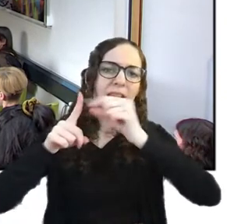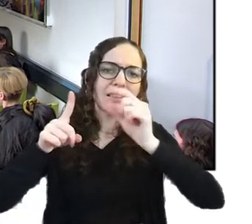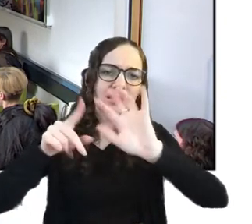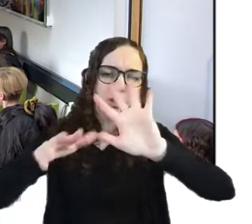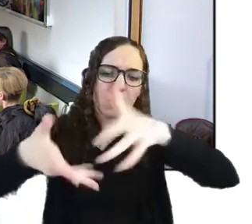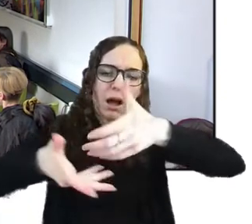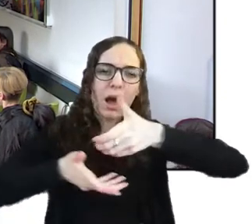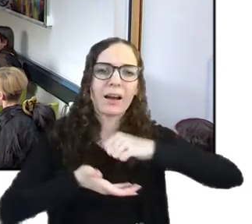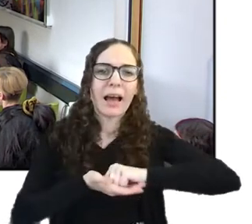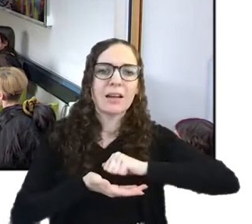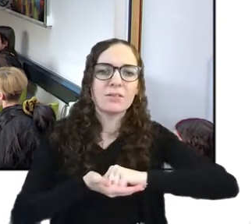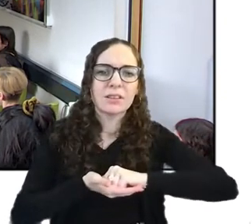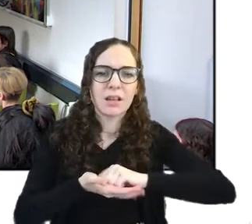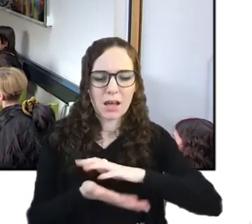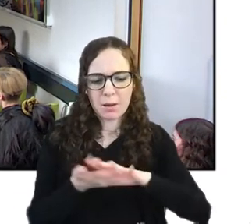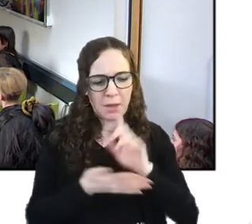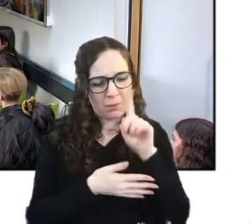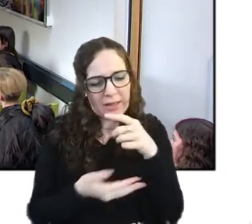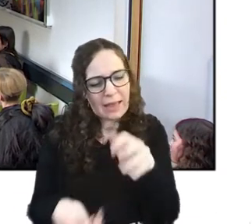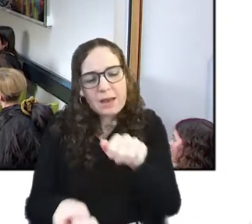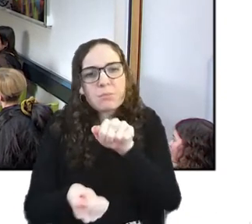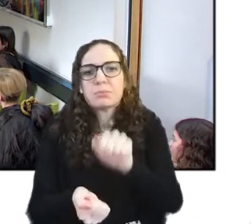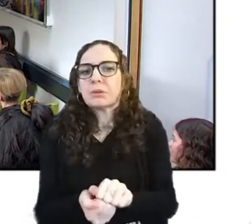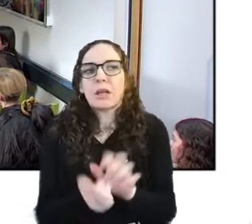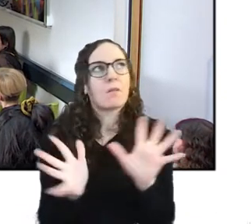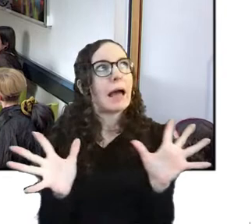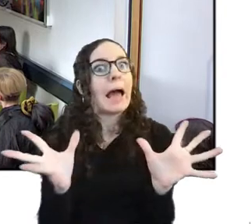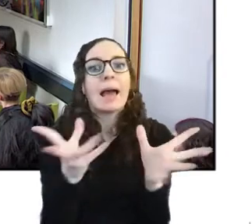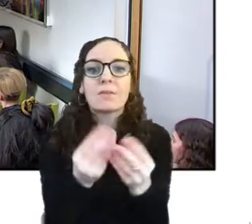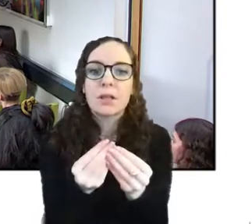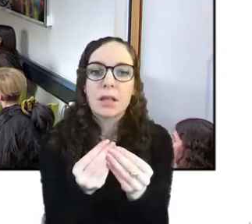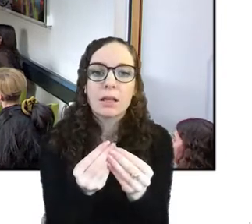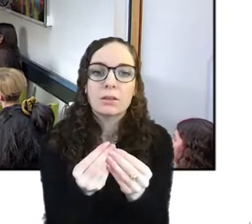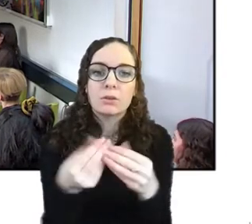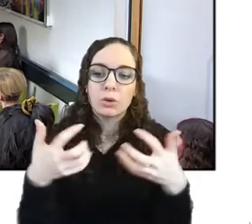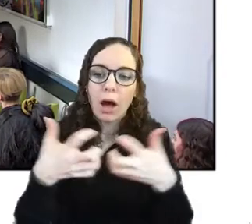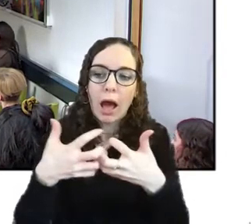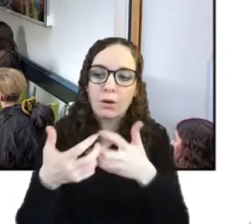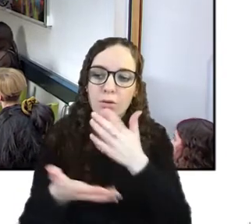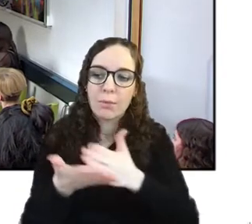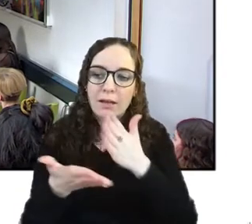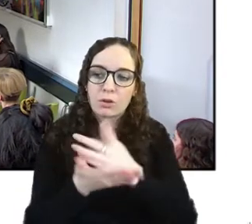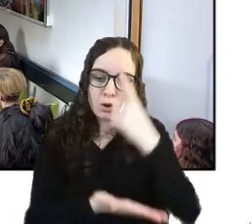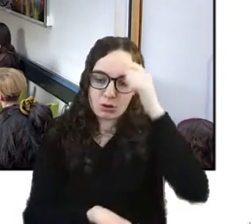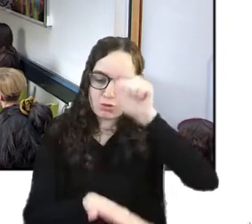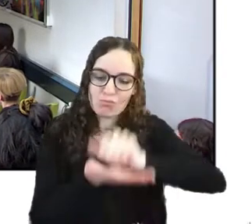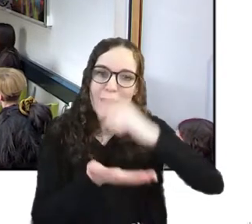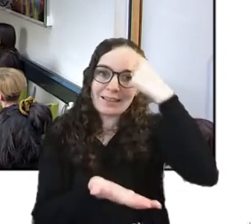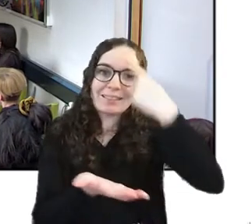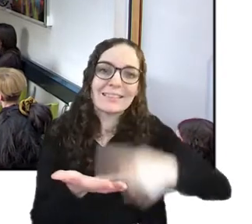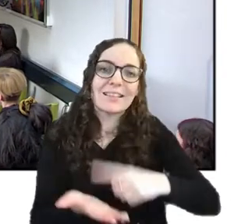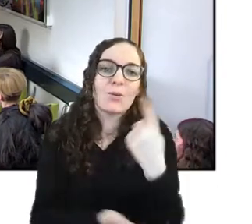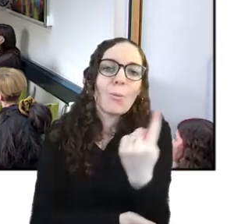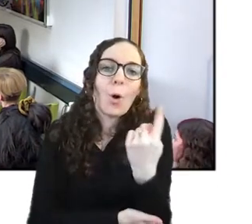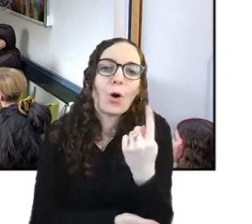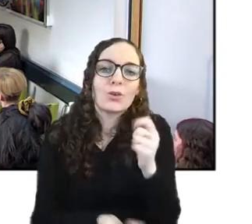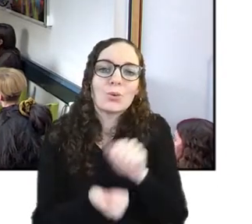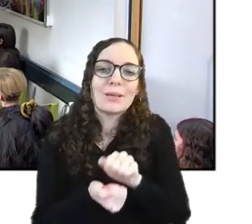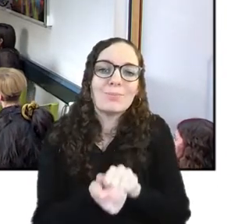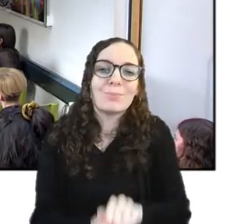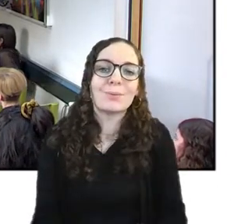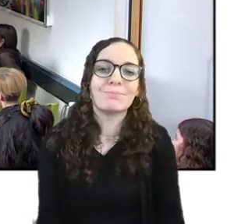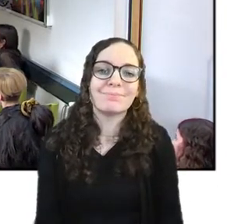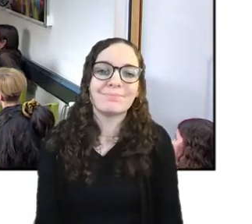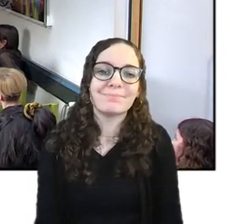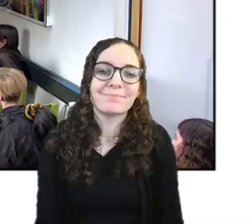preserve everything so how do we make sure we preserve the right stuff yeah that's that's a great question because it's um i was reading an article about it